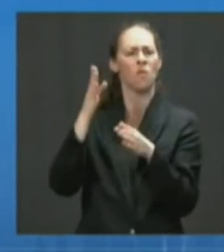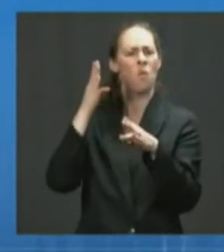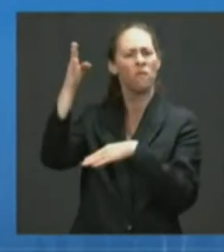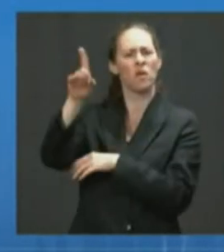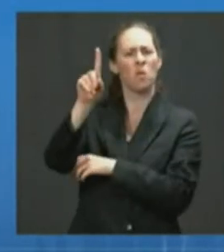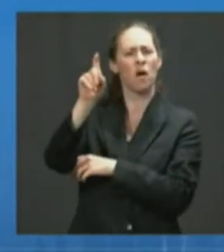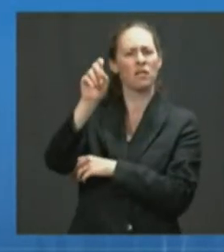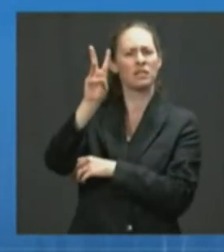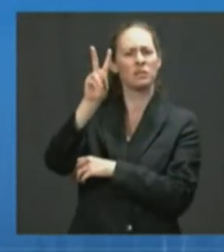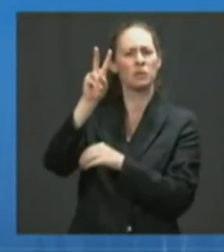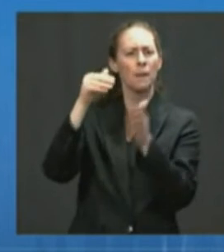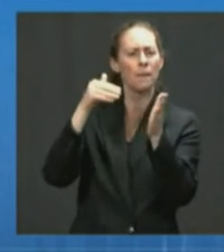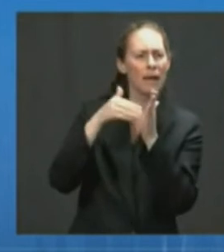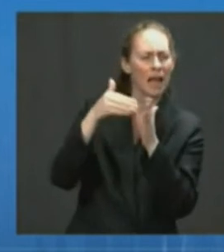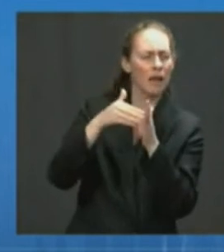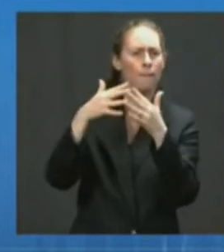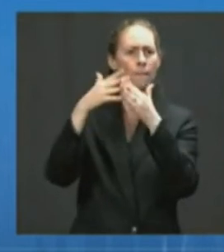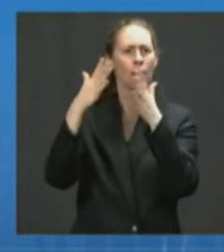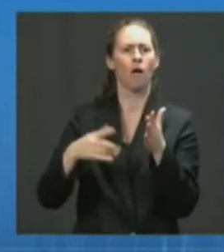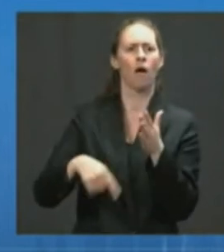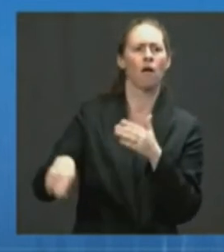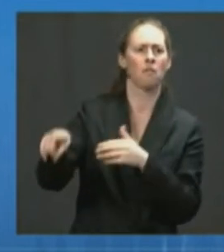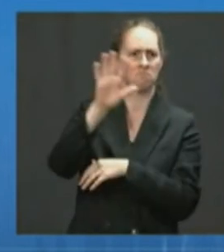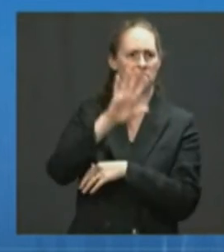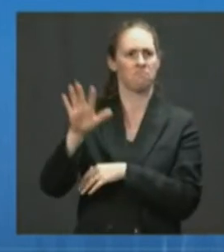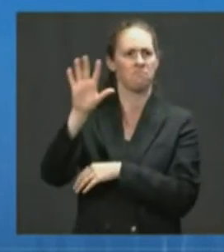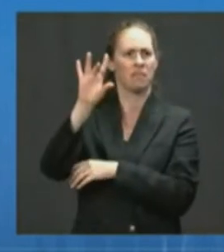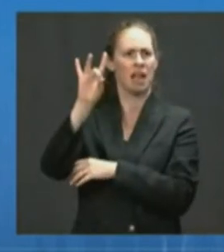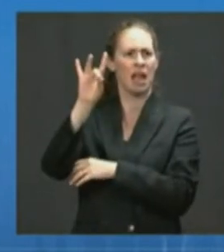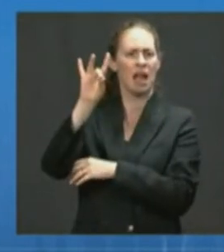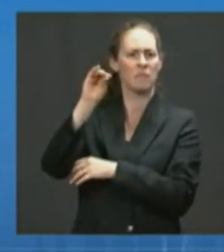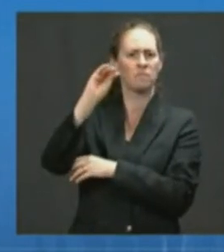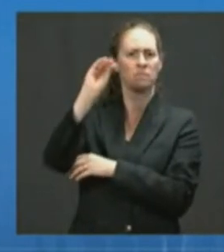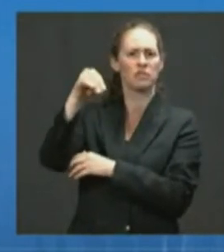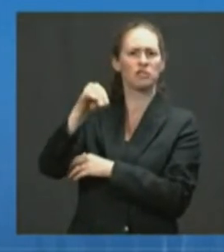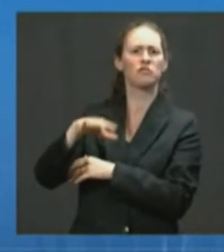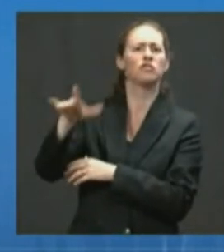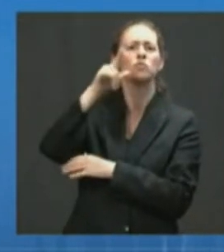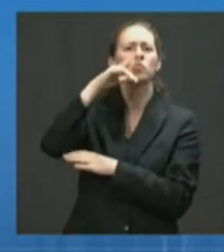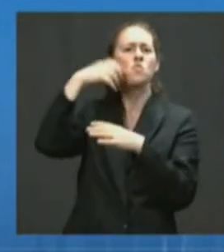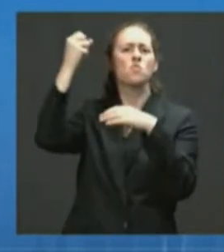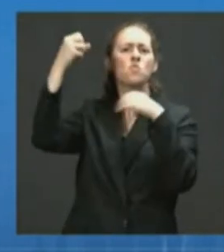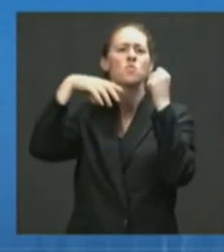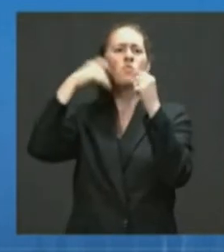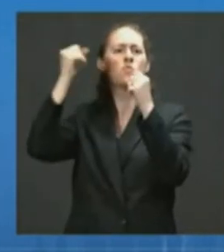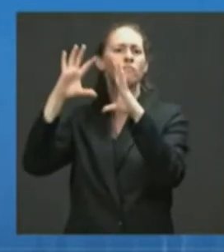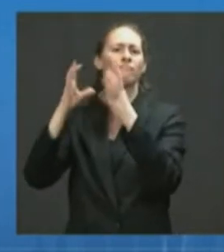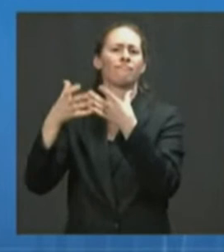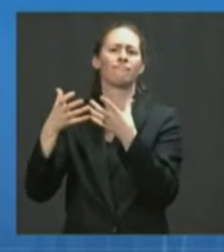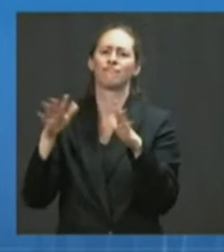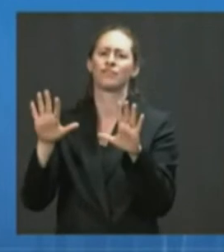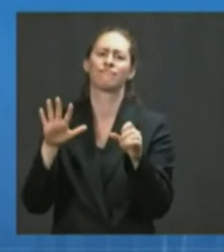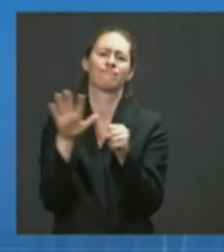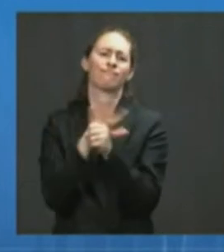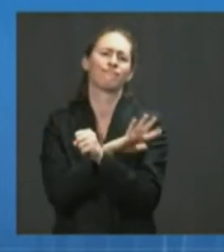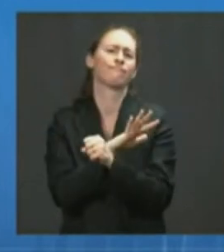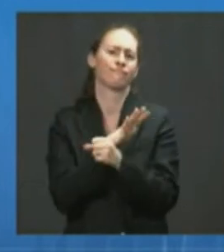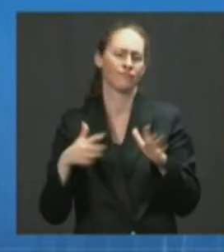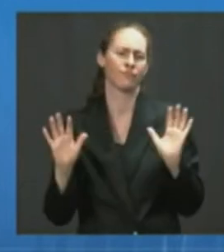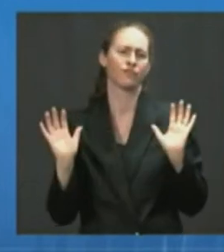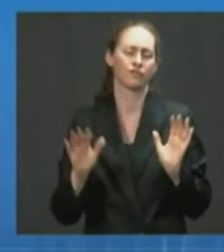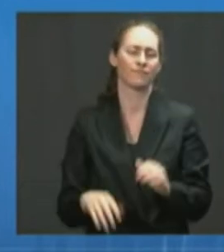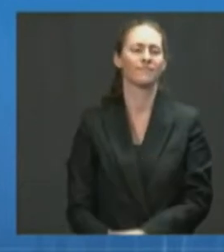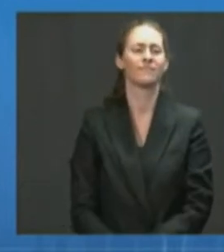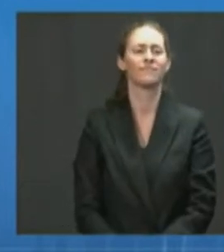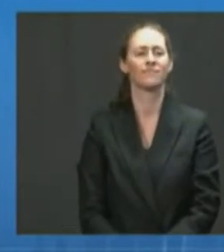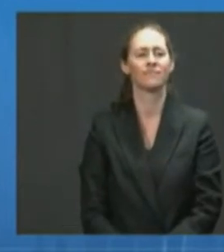most vulnerable individuals 65 years and older. As a result, we have fundamentally changed the course of